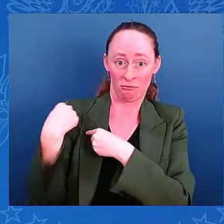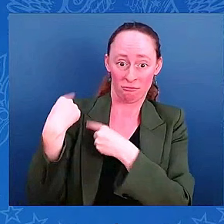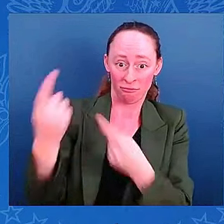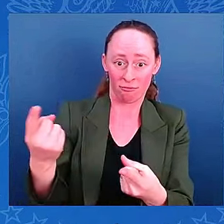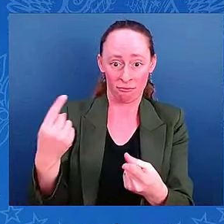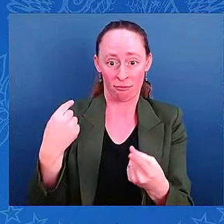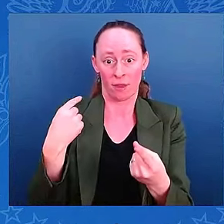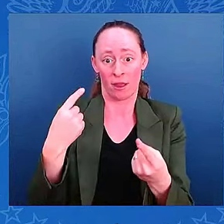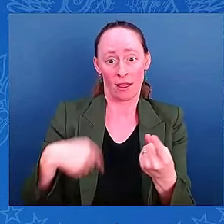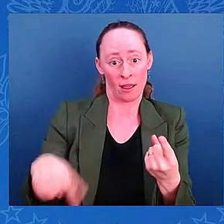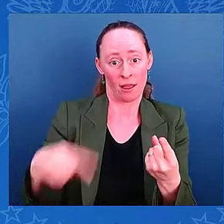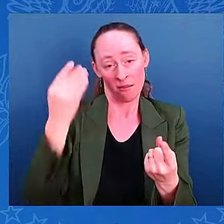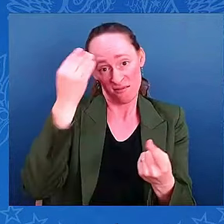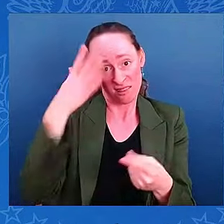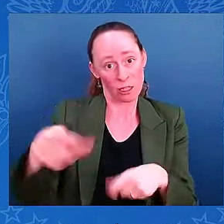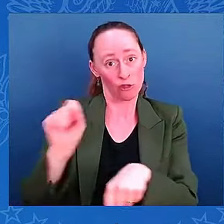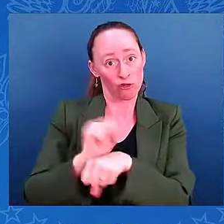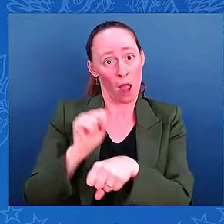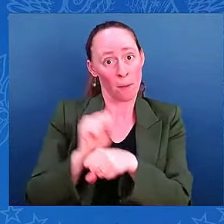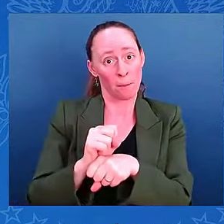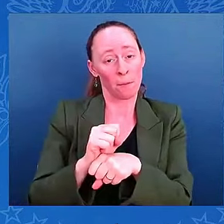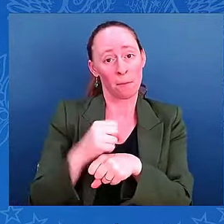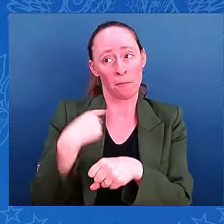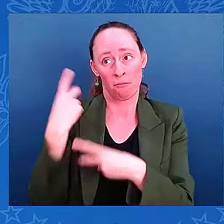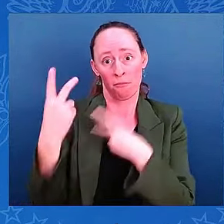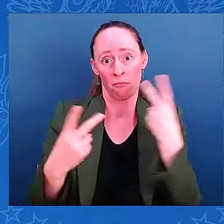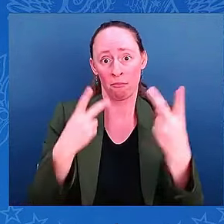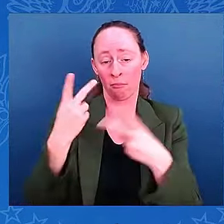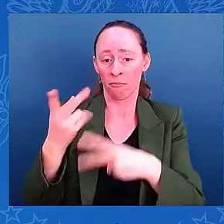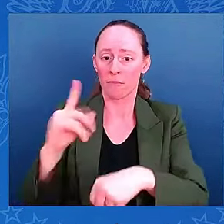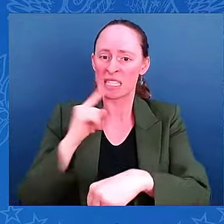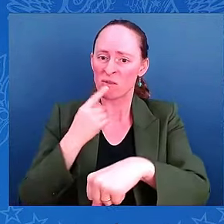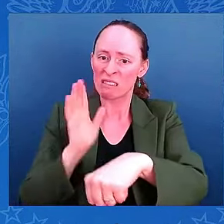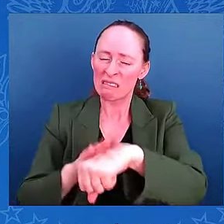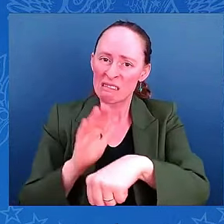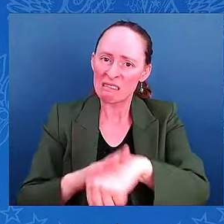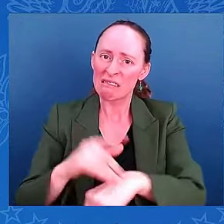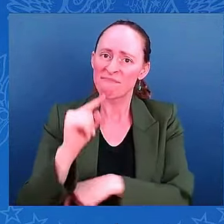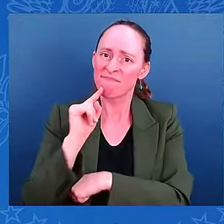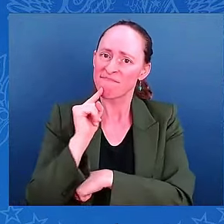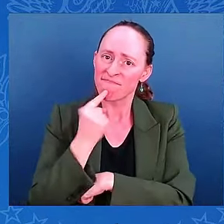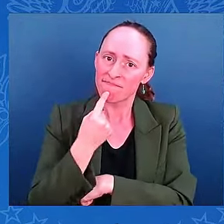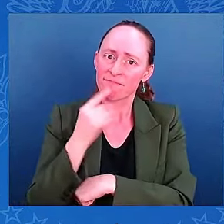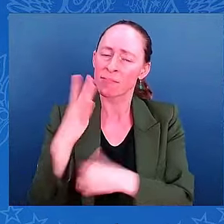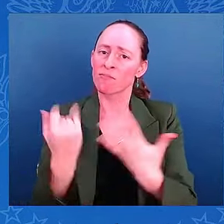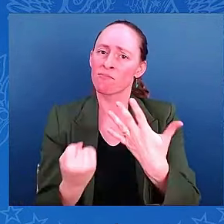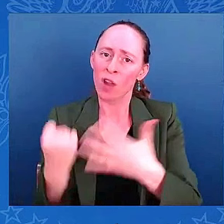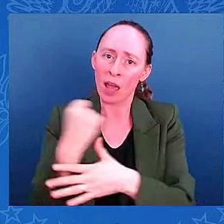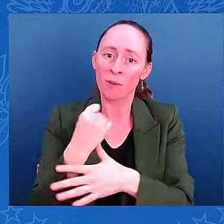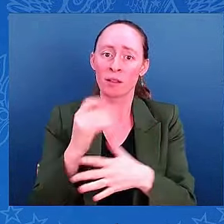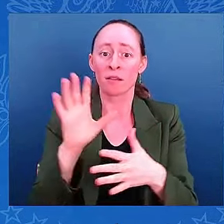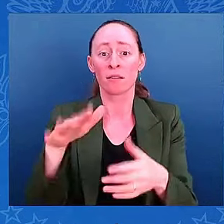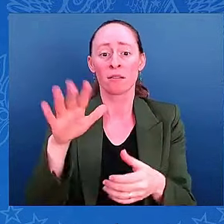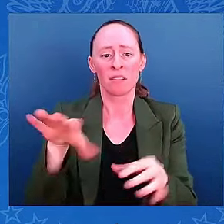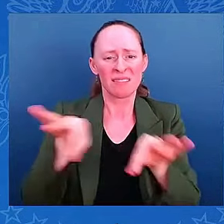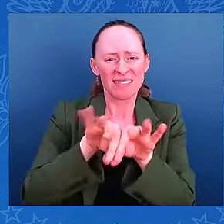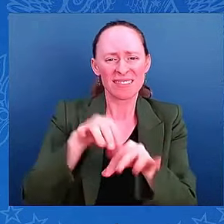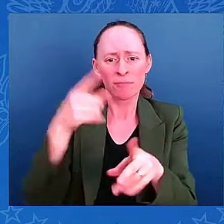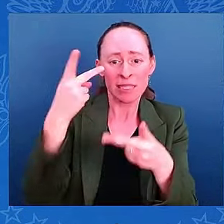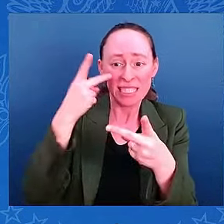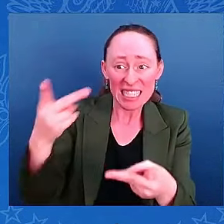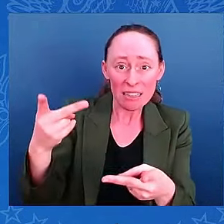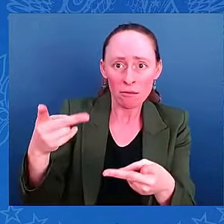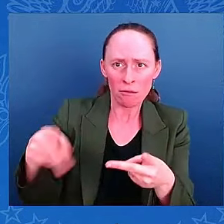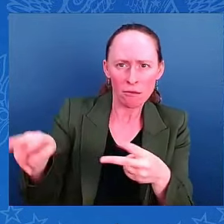as the impacts start deteriorating really quickly over the next few hours. Words really matter in these storms. Even if the winds